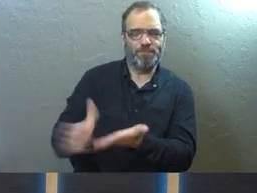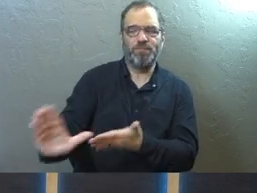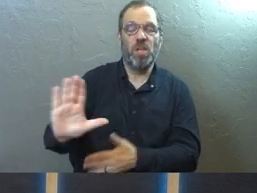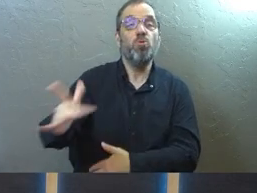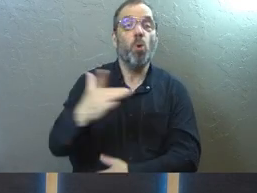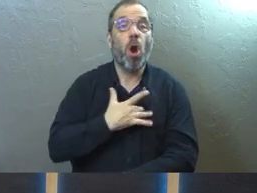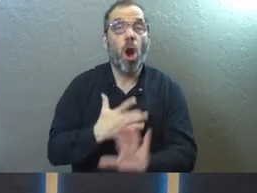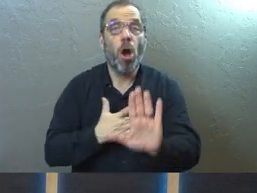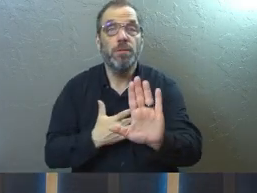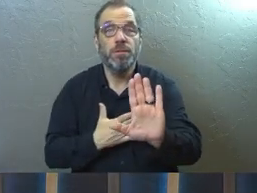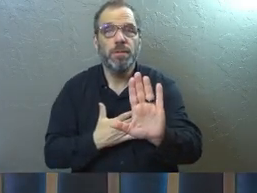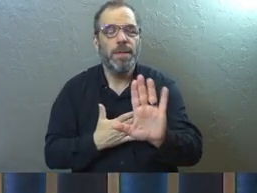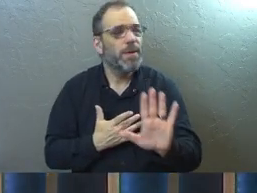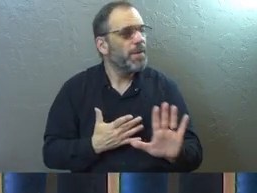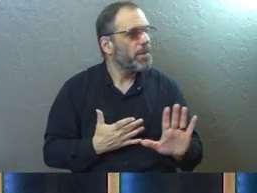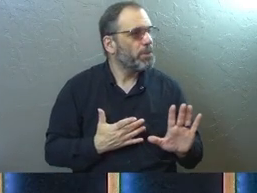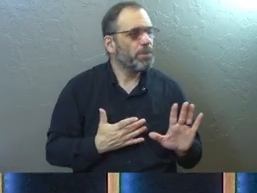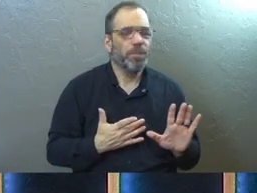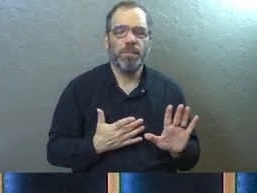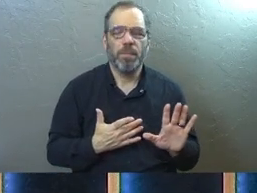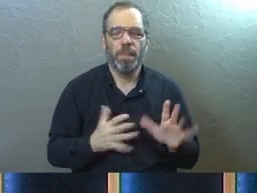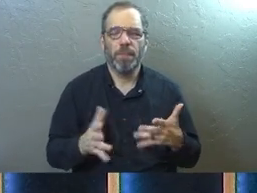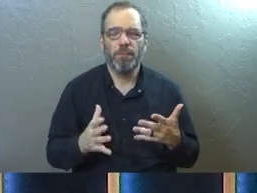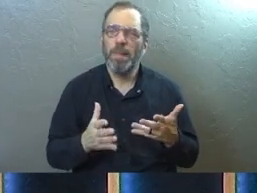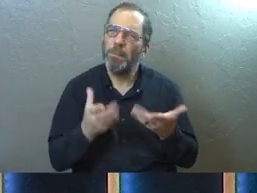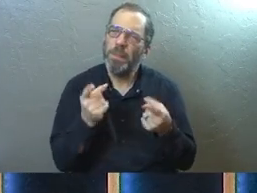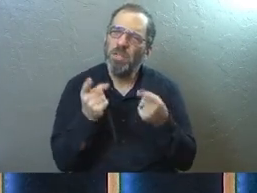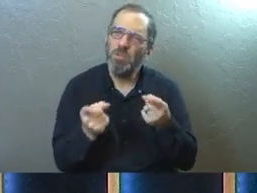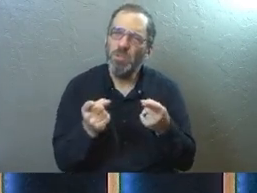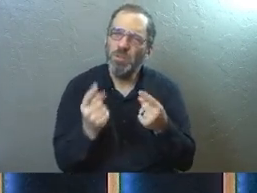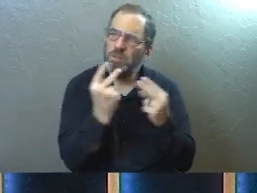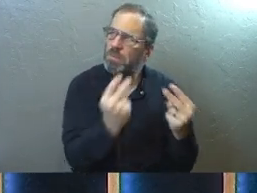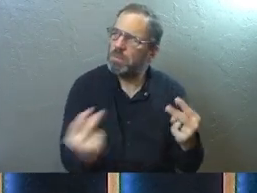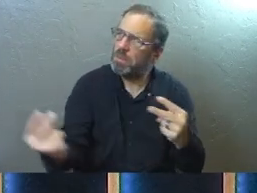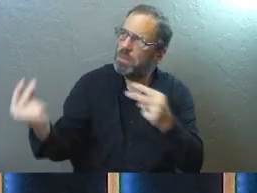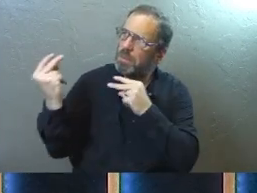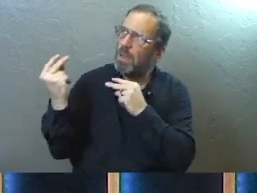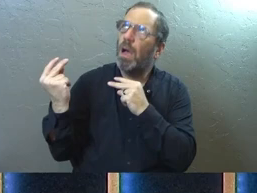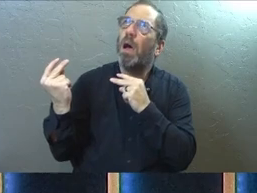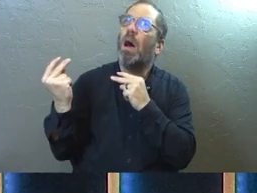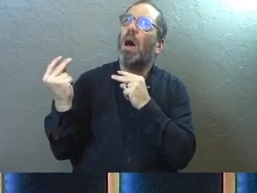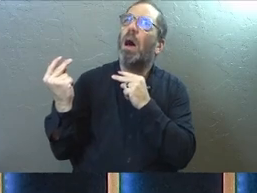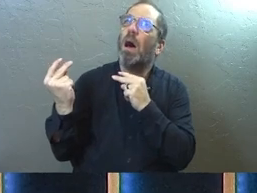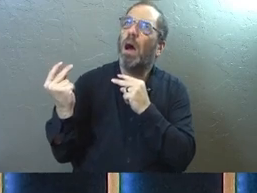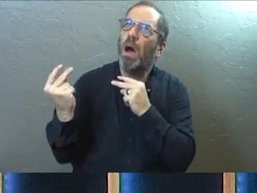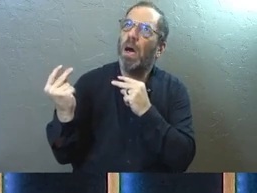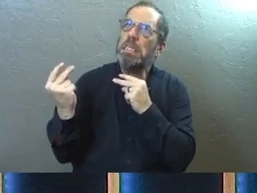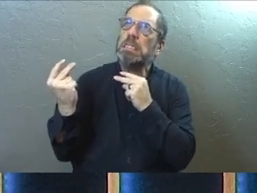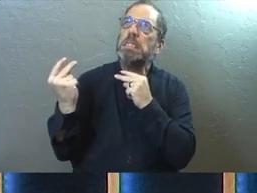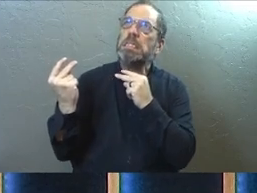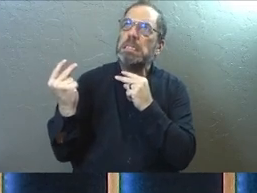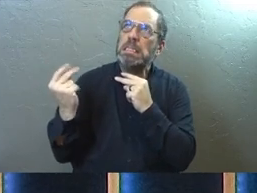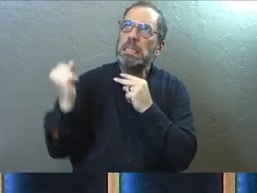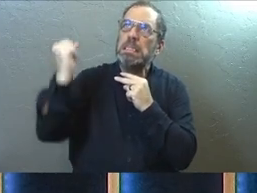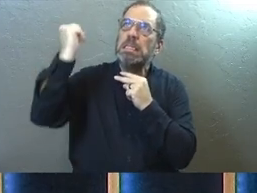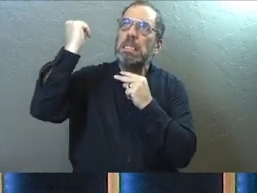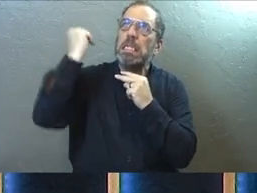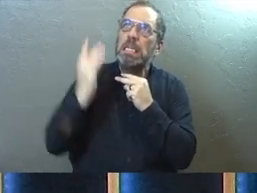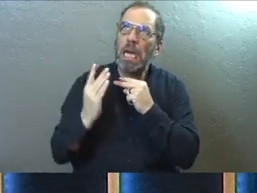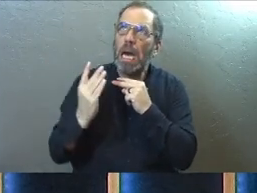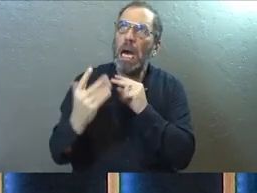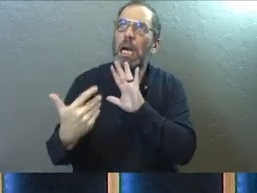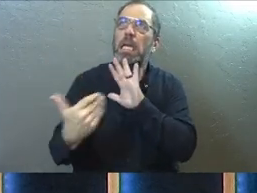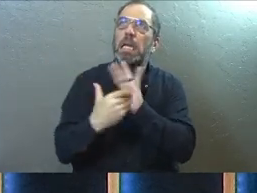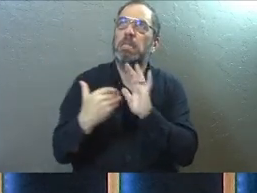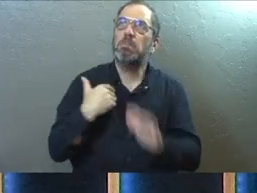heart. There are some things that maybe you could even look back on in your own past and you can see where God himself was coming